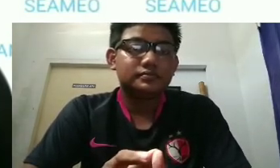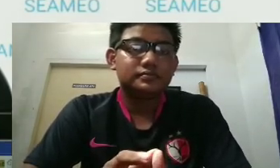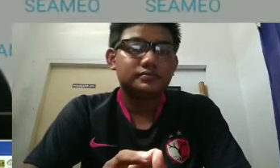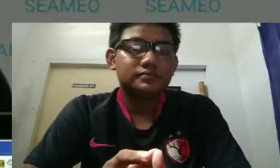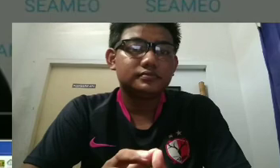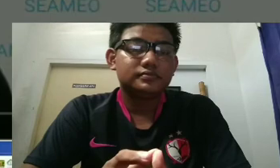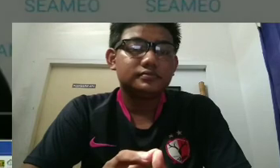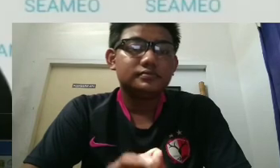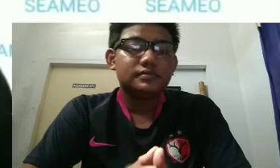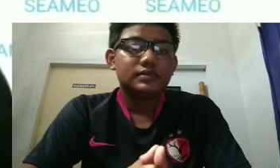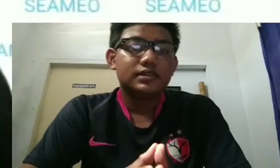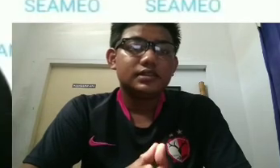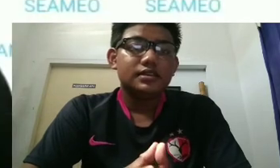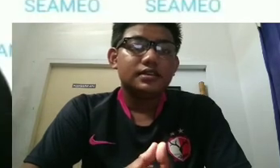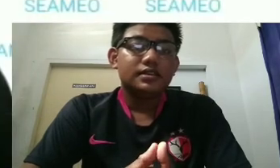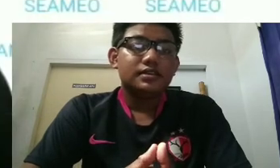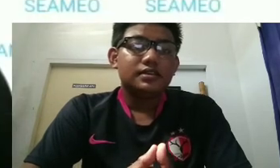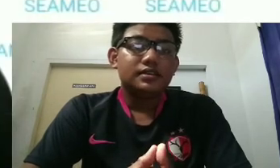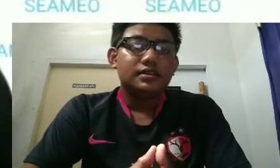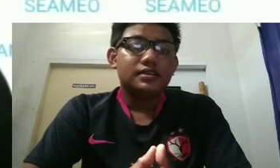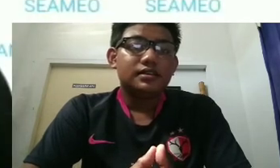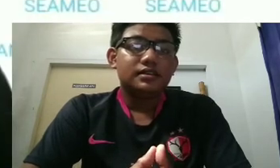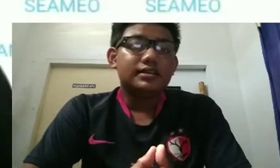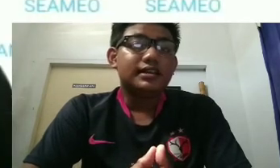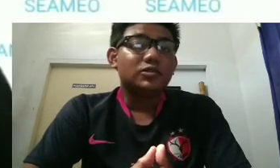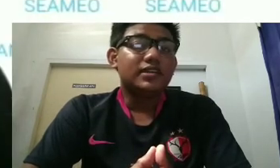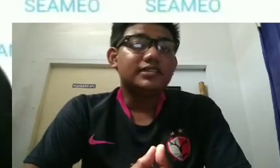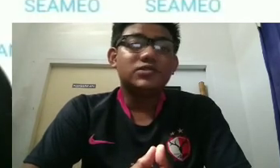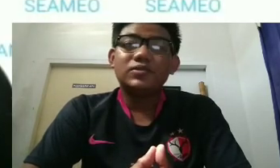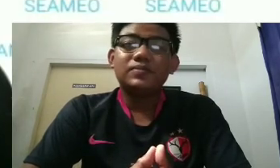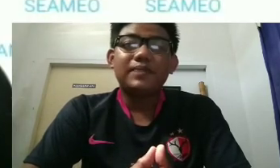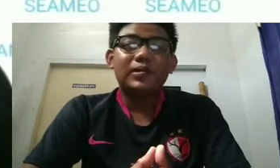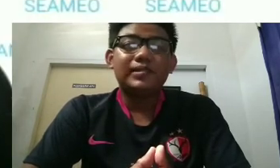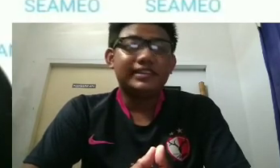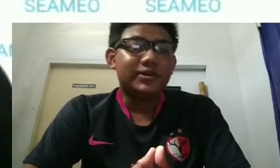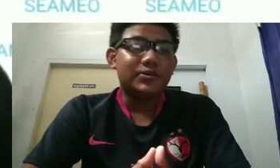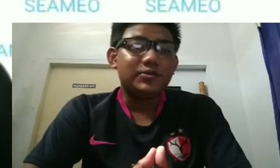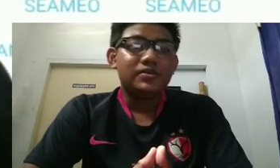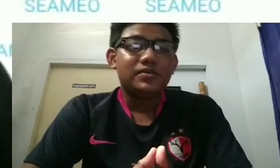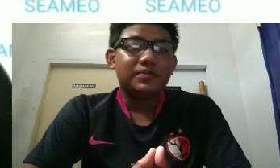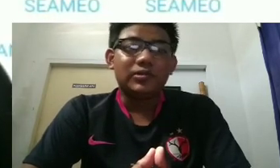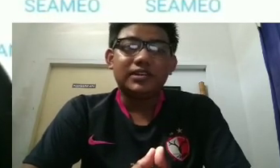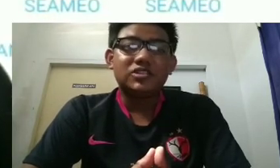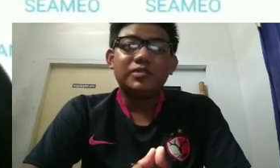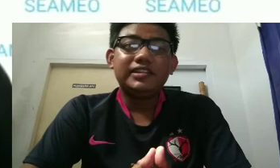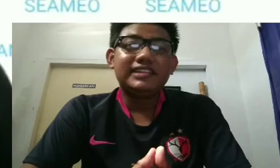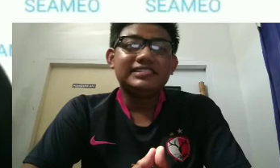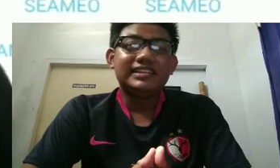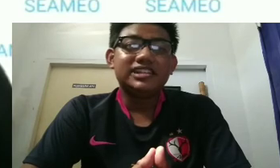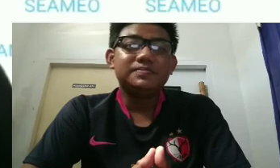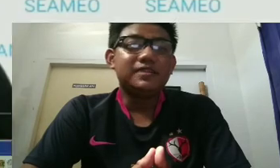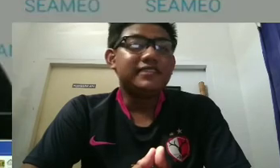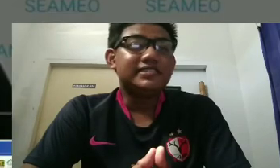mr. jamal the communicators officer from simeo